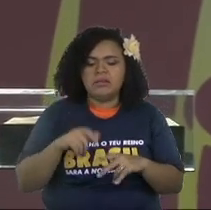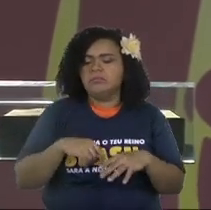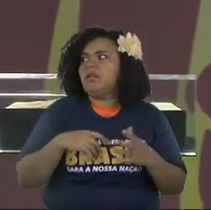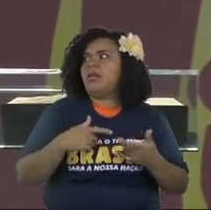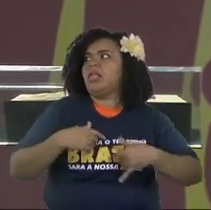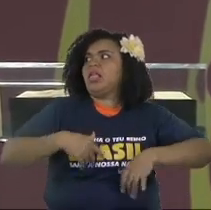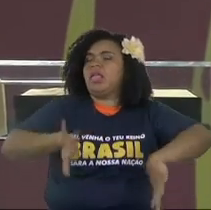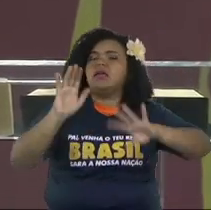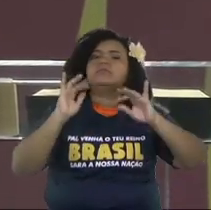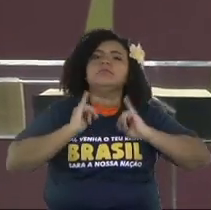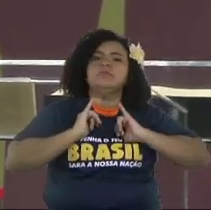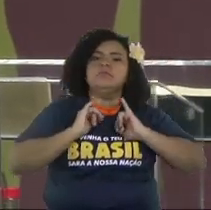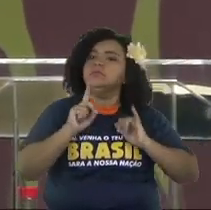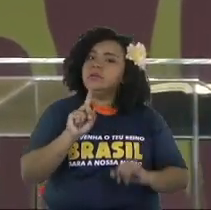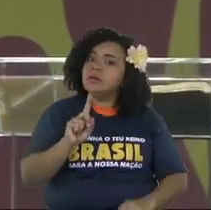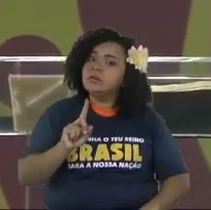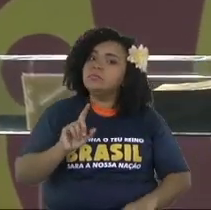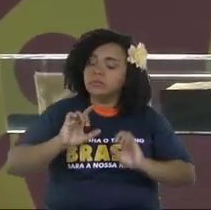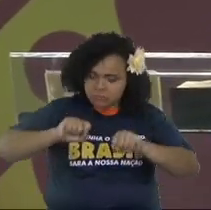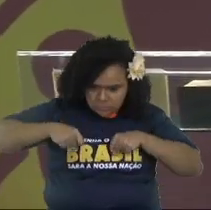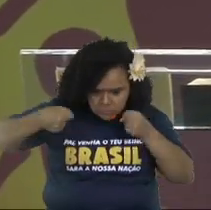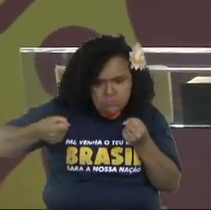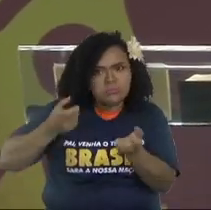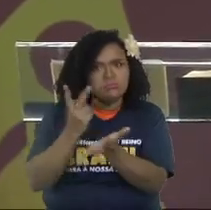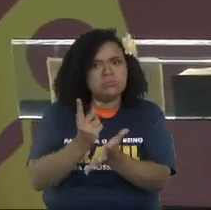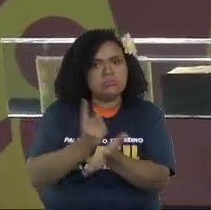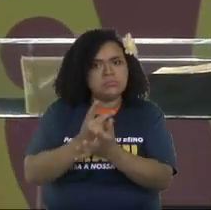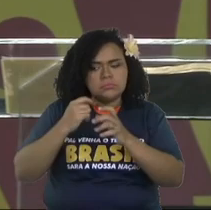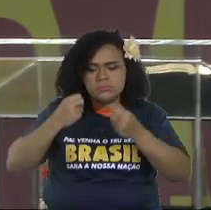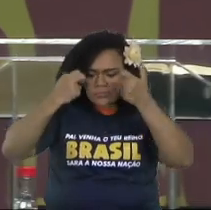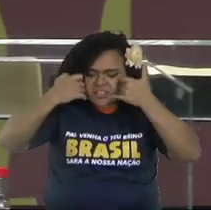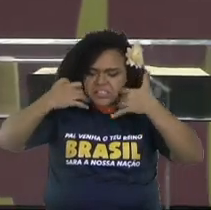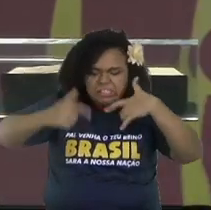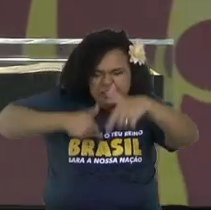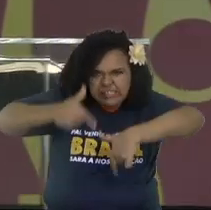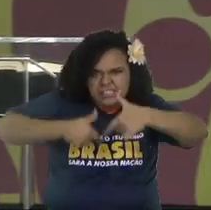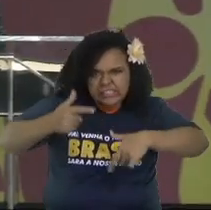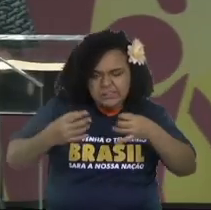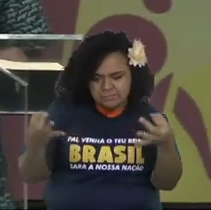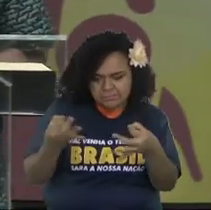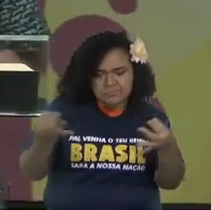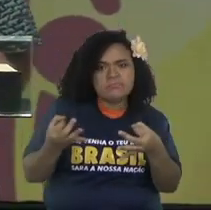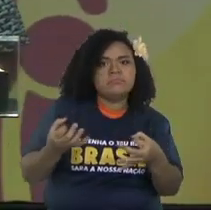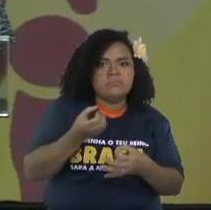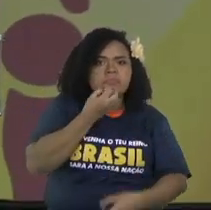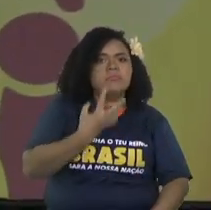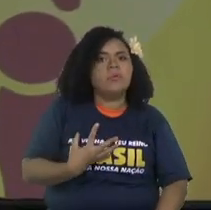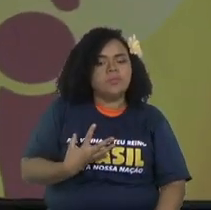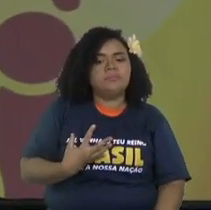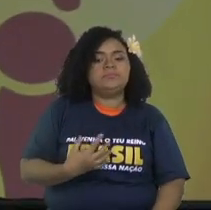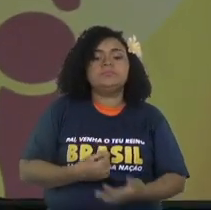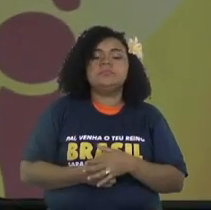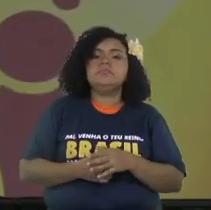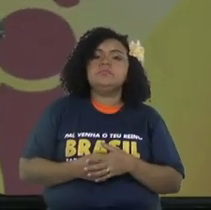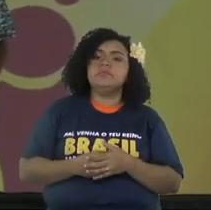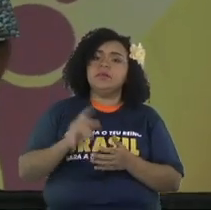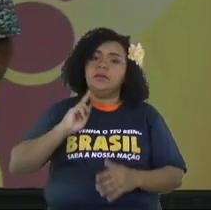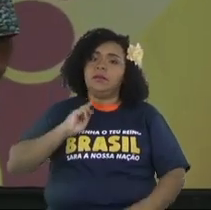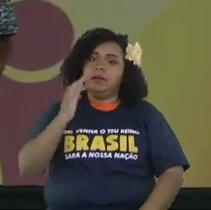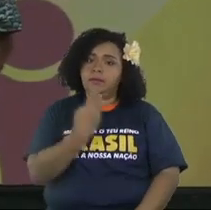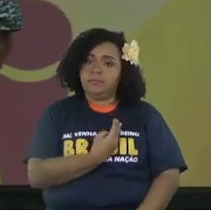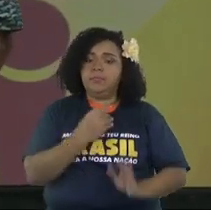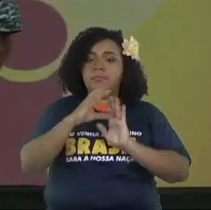this is lack of diligence. In Hebrews chapter 6, Hebrews chapter